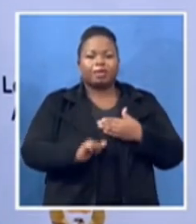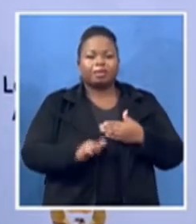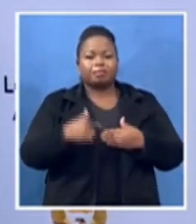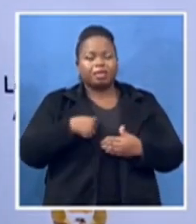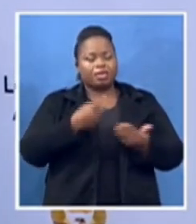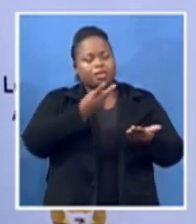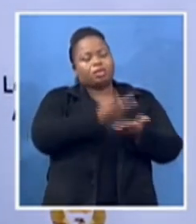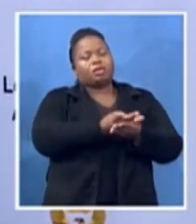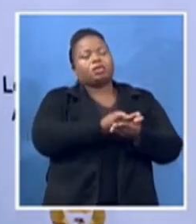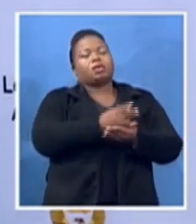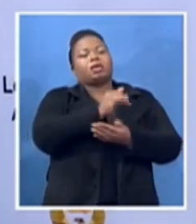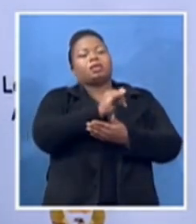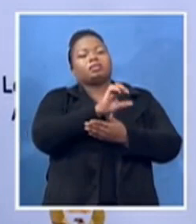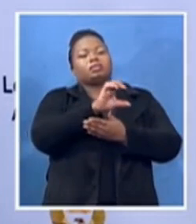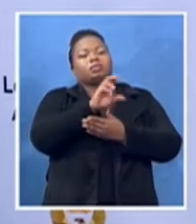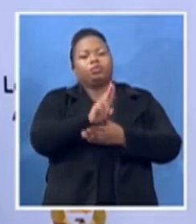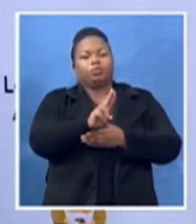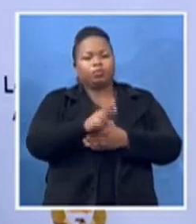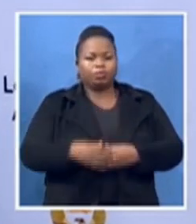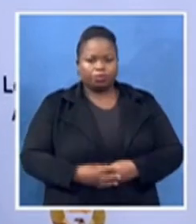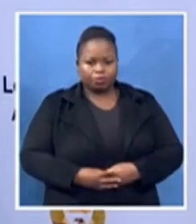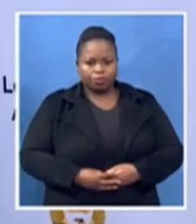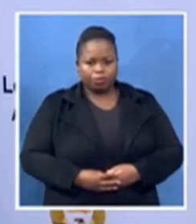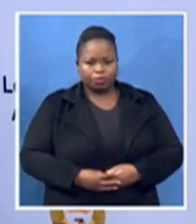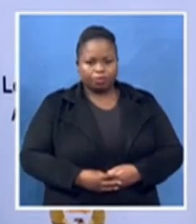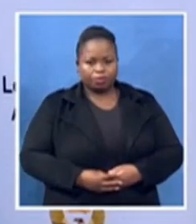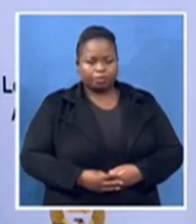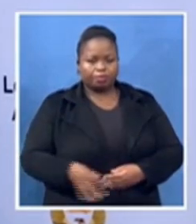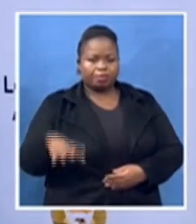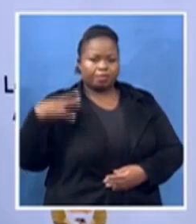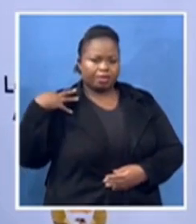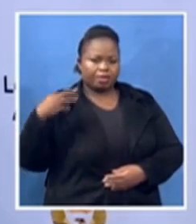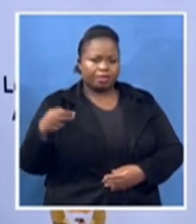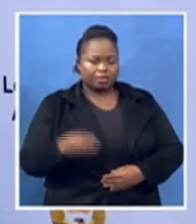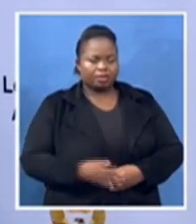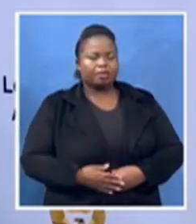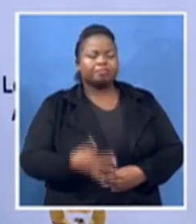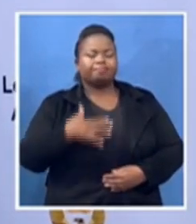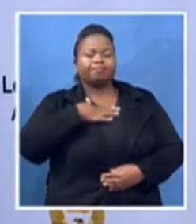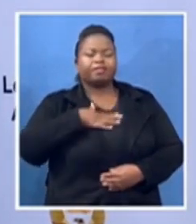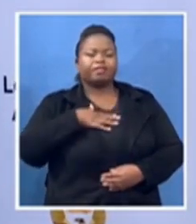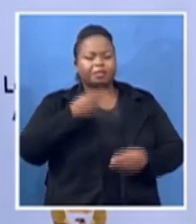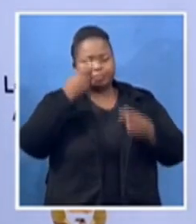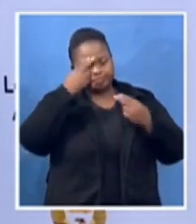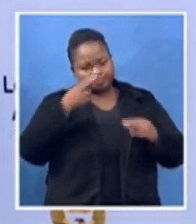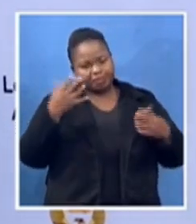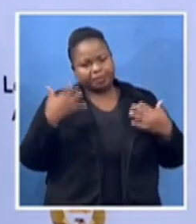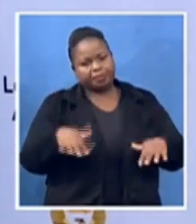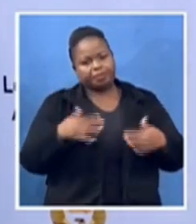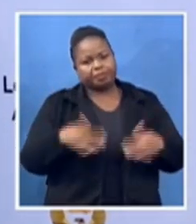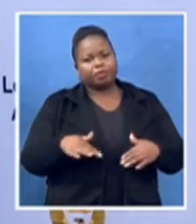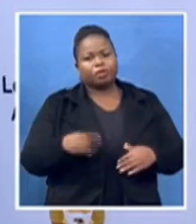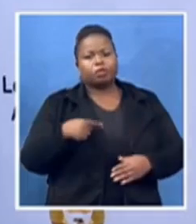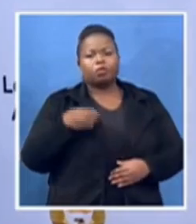Minister we are really honored by your presence we register extra